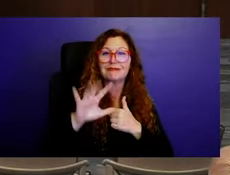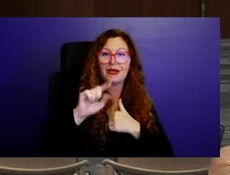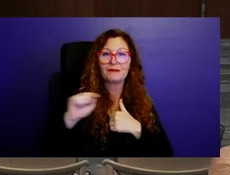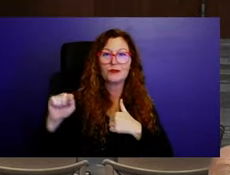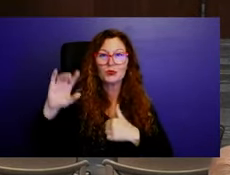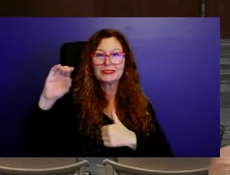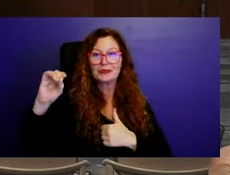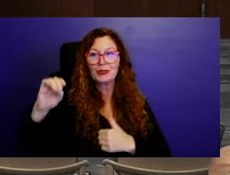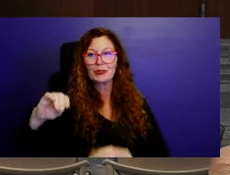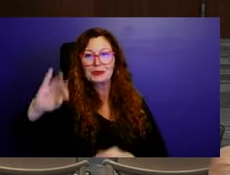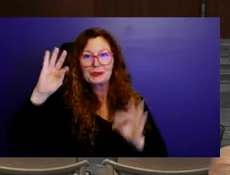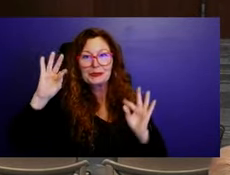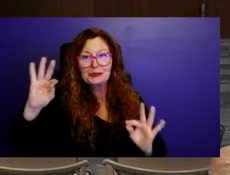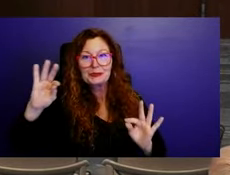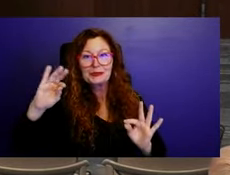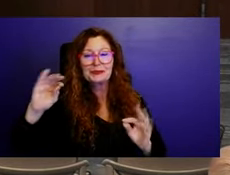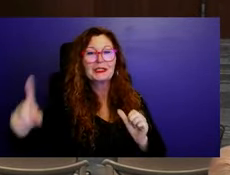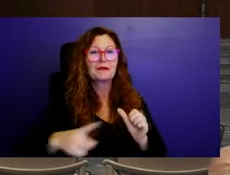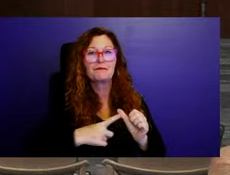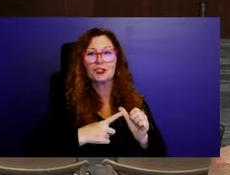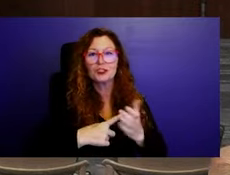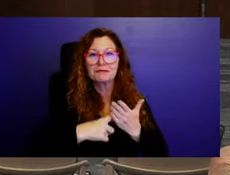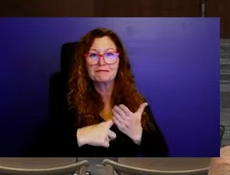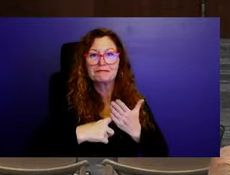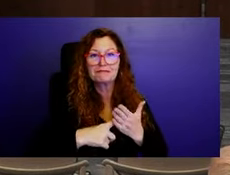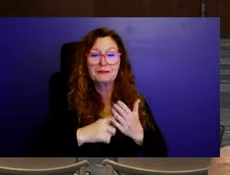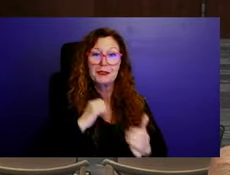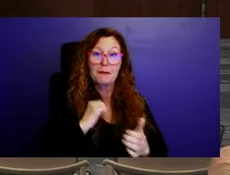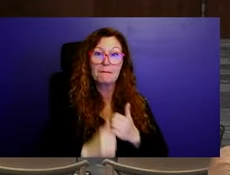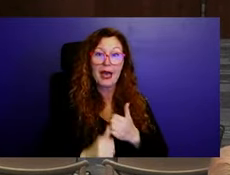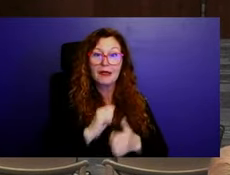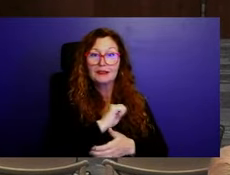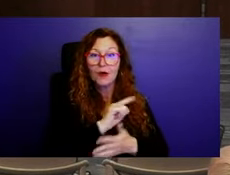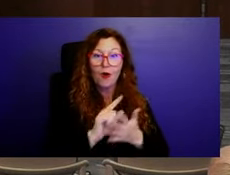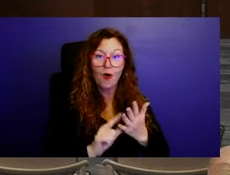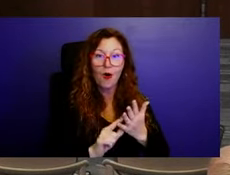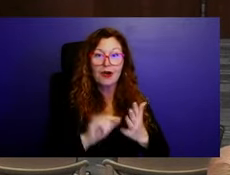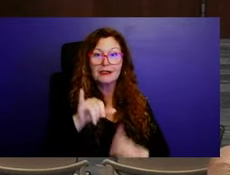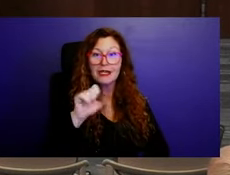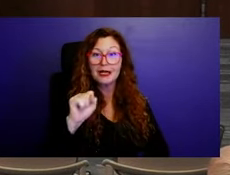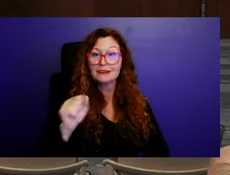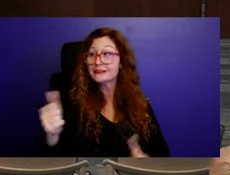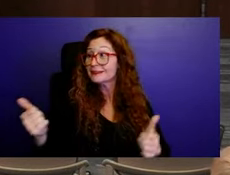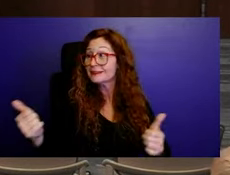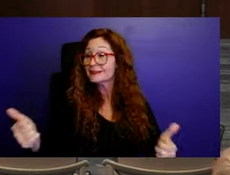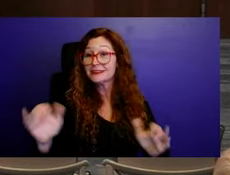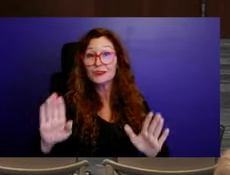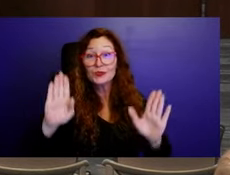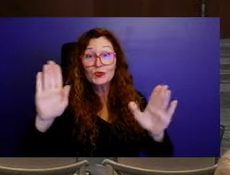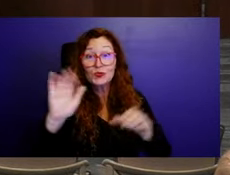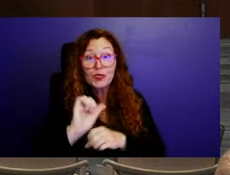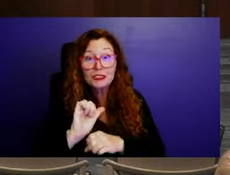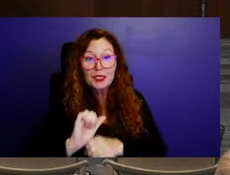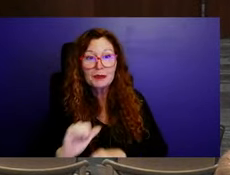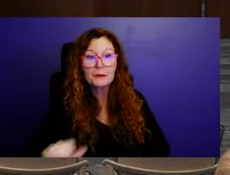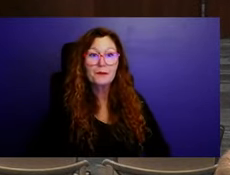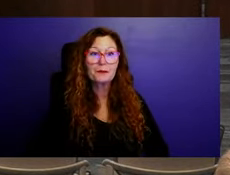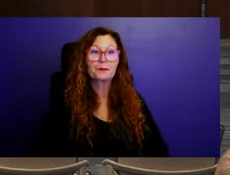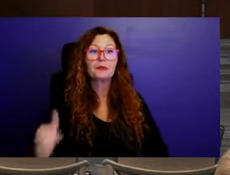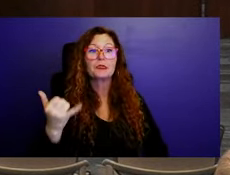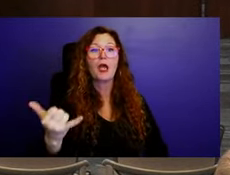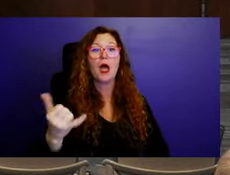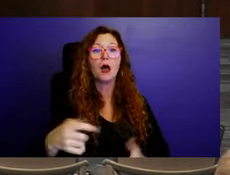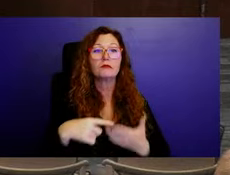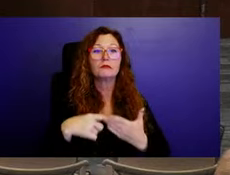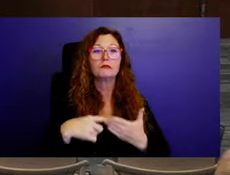First reading passes unanimously. Great job, everybody. Uh, now we're turning to, uh, 8B. Let's have